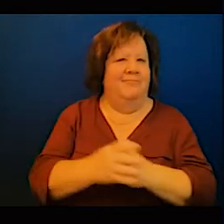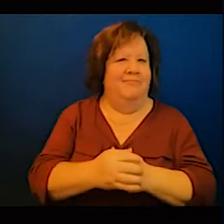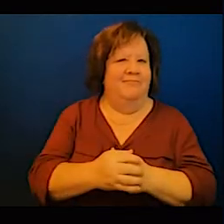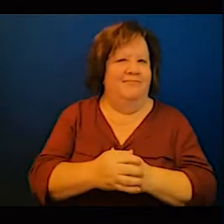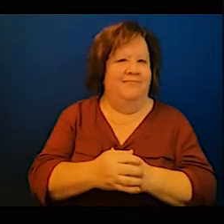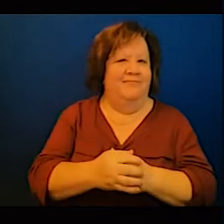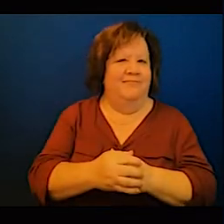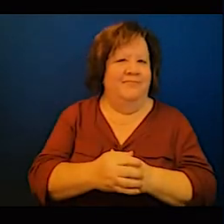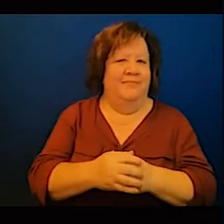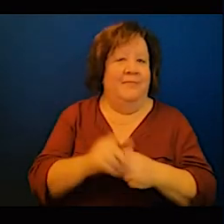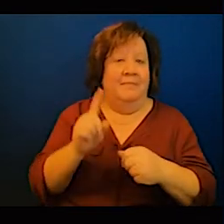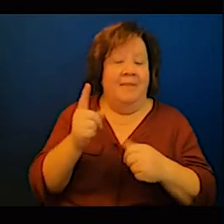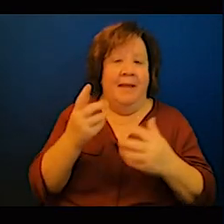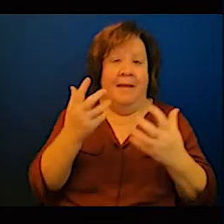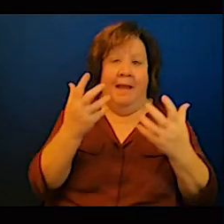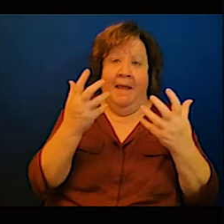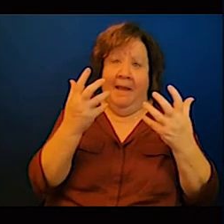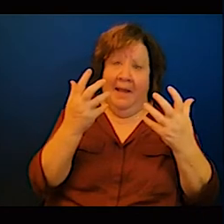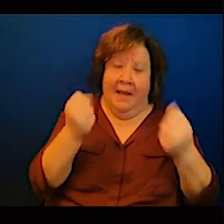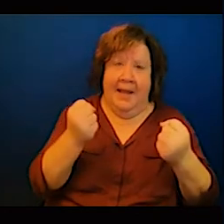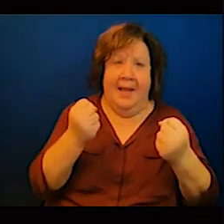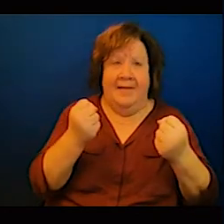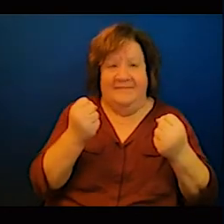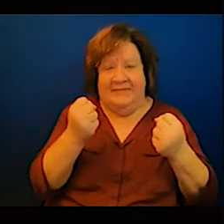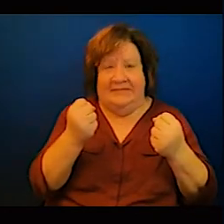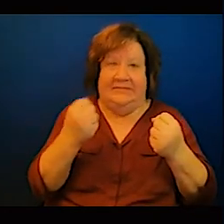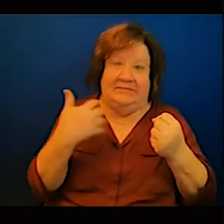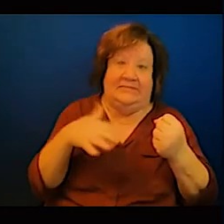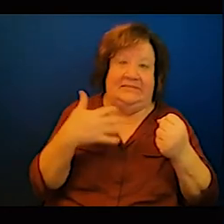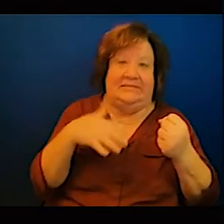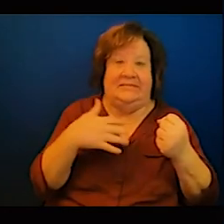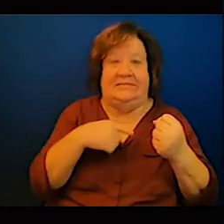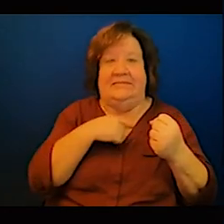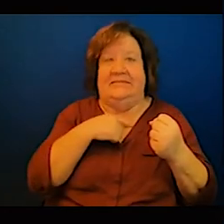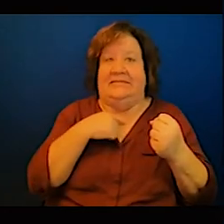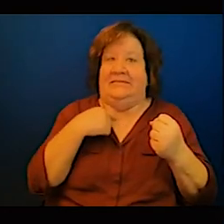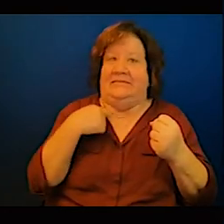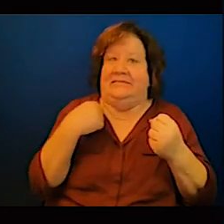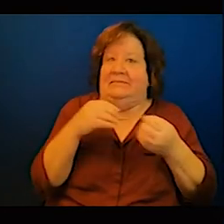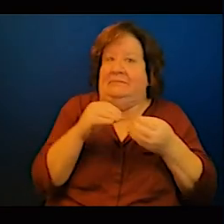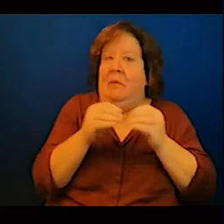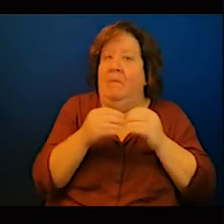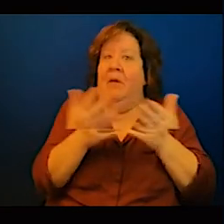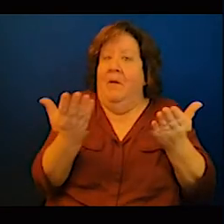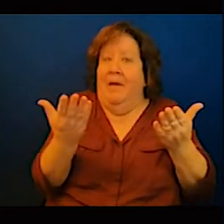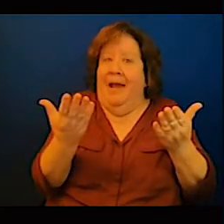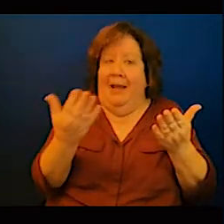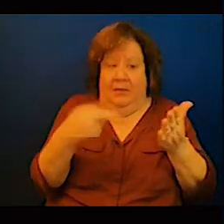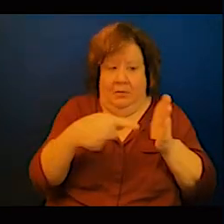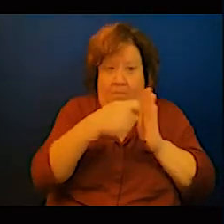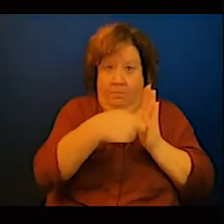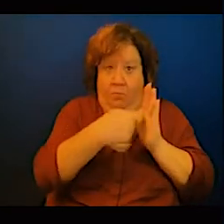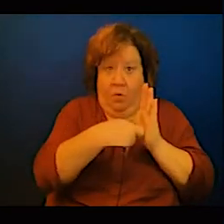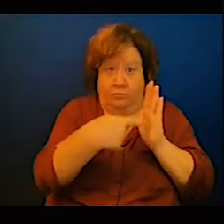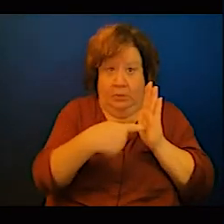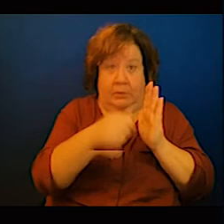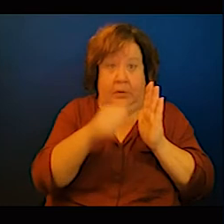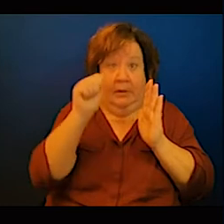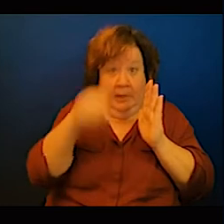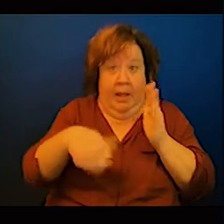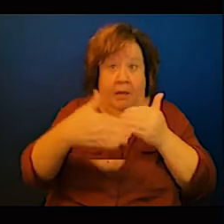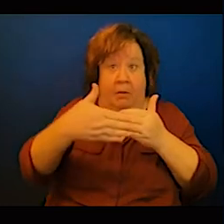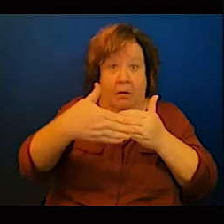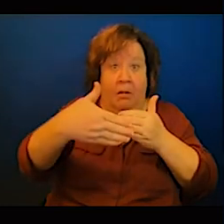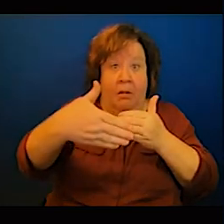the government will not be able to keep its commitment regarding the subsidies and then you have also